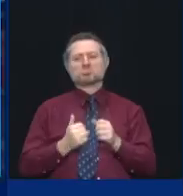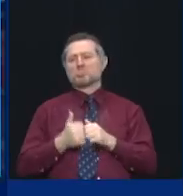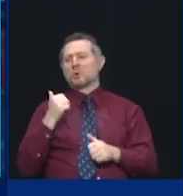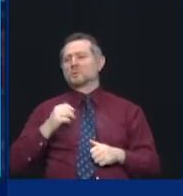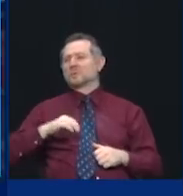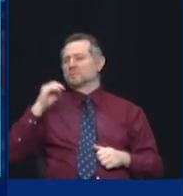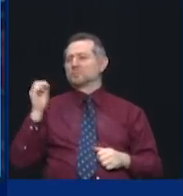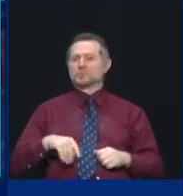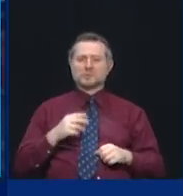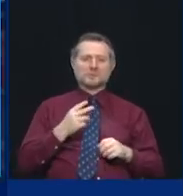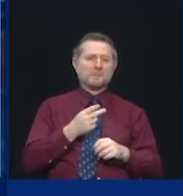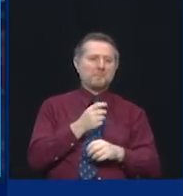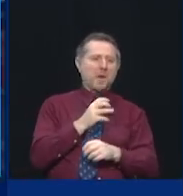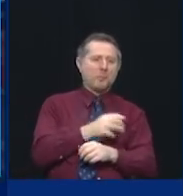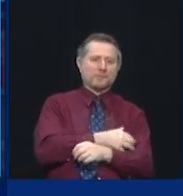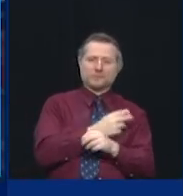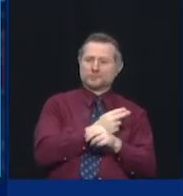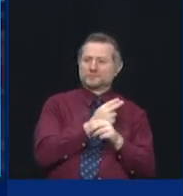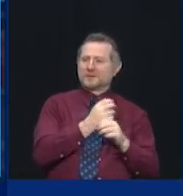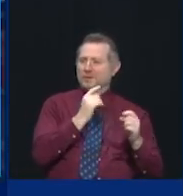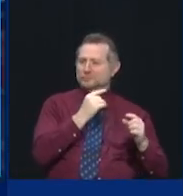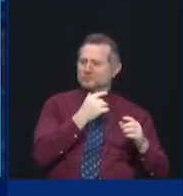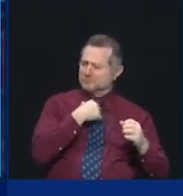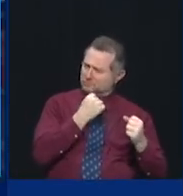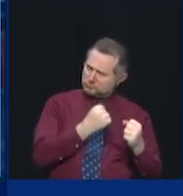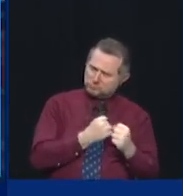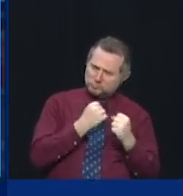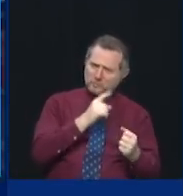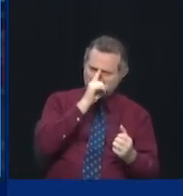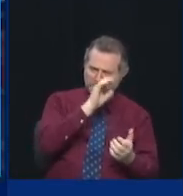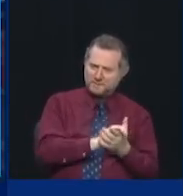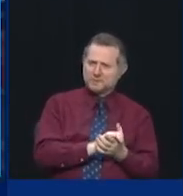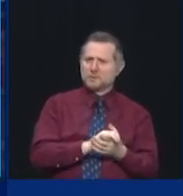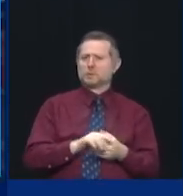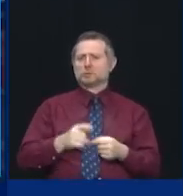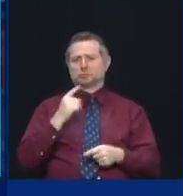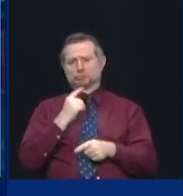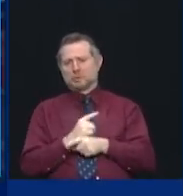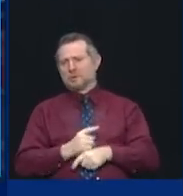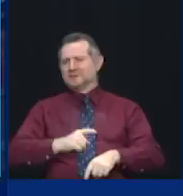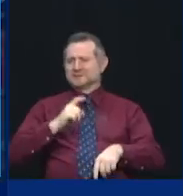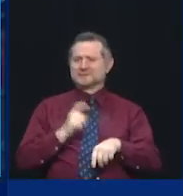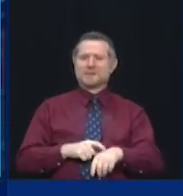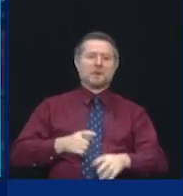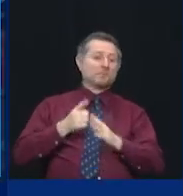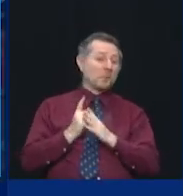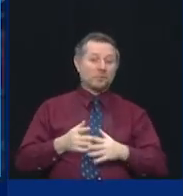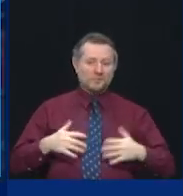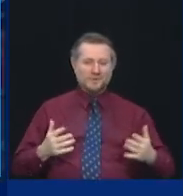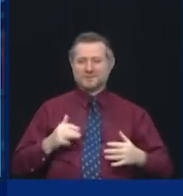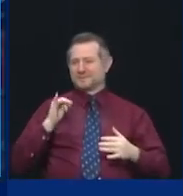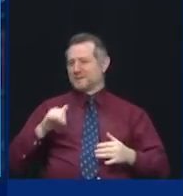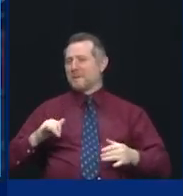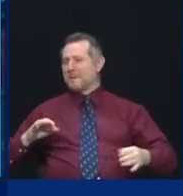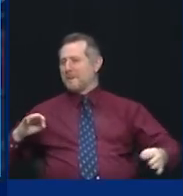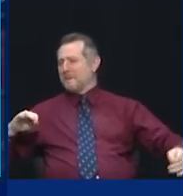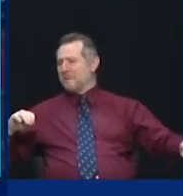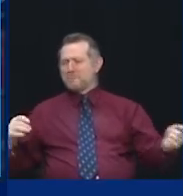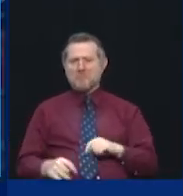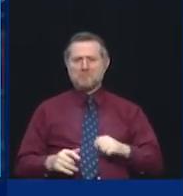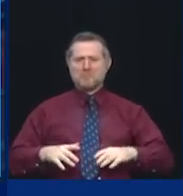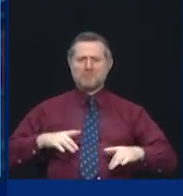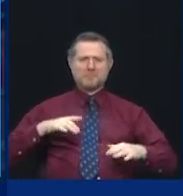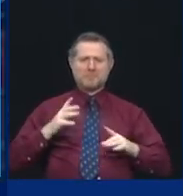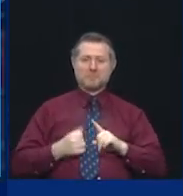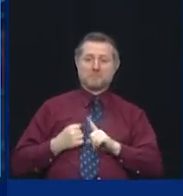I believe that this is a moment of global transformation and reconfiguration. This was not a New York